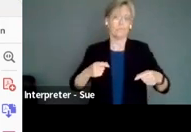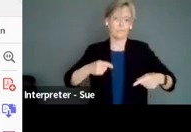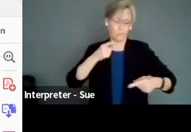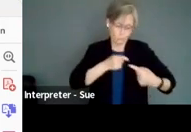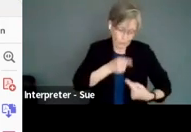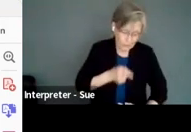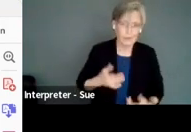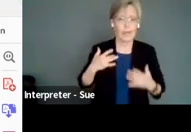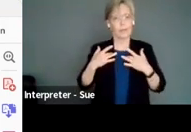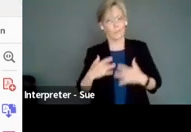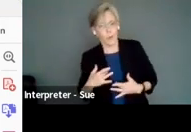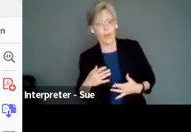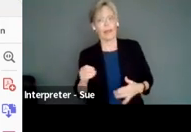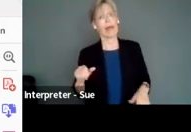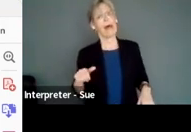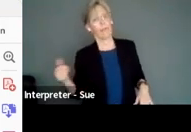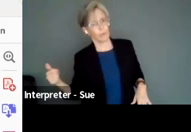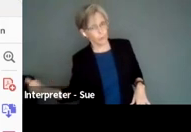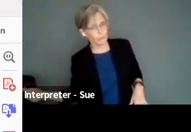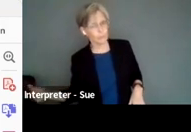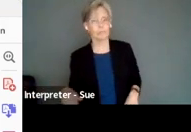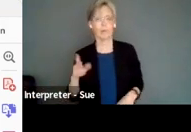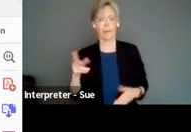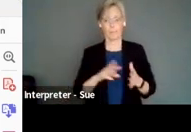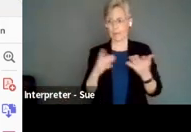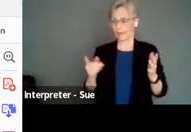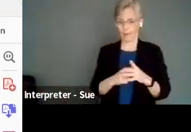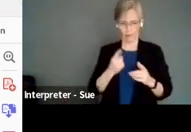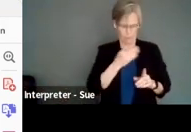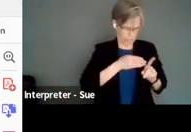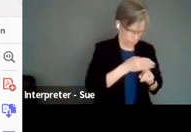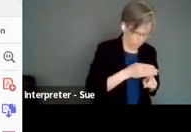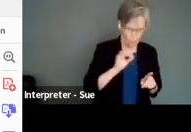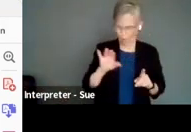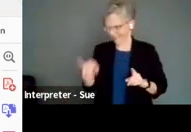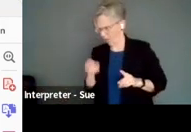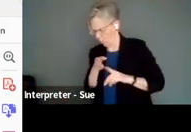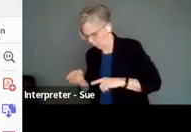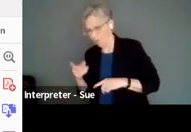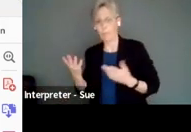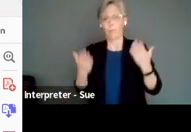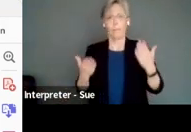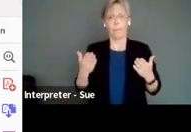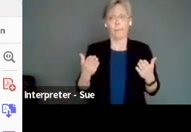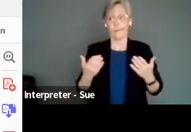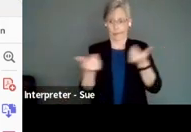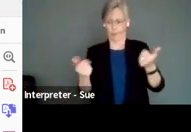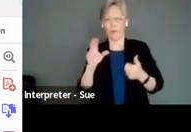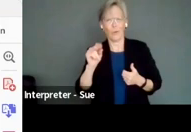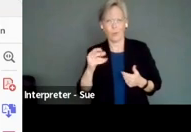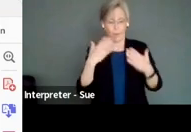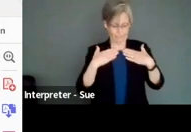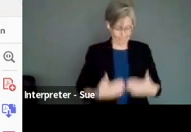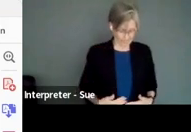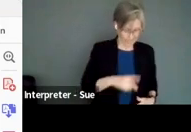I say others, because none of these are mutually exclusive. If you're physically disabled, you still might benefit from relaxed